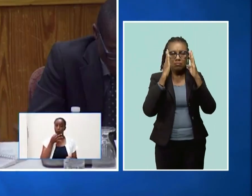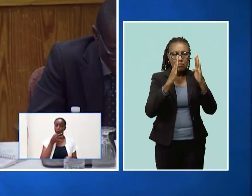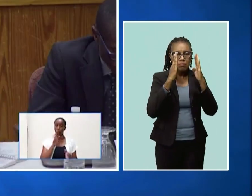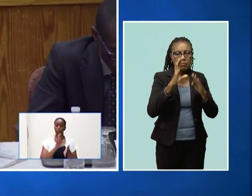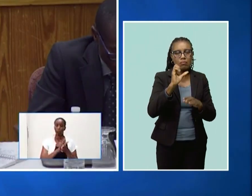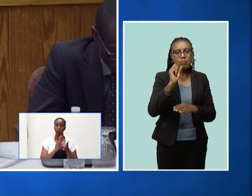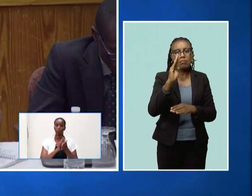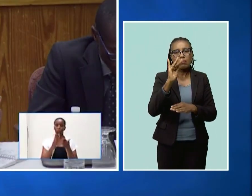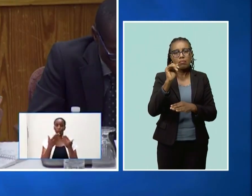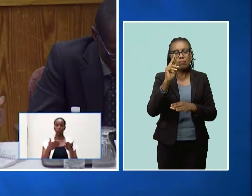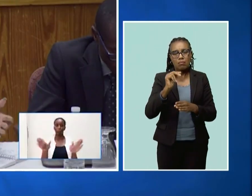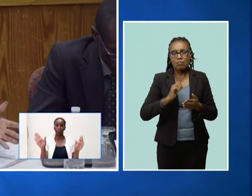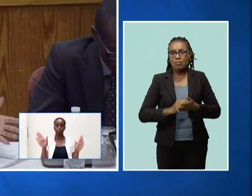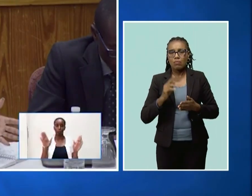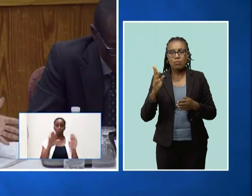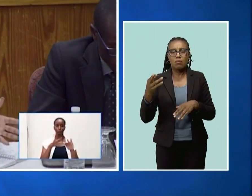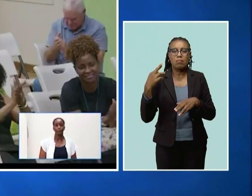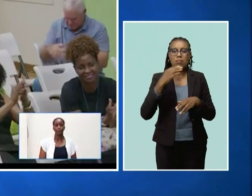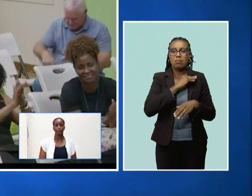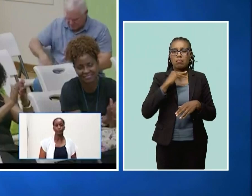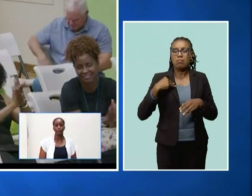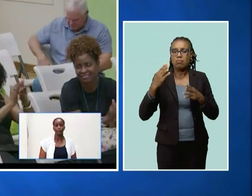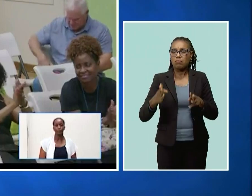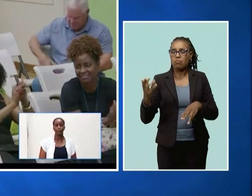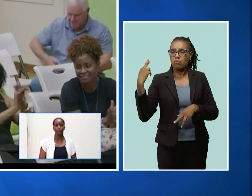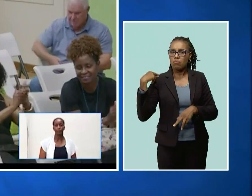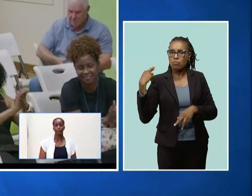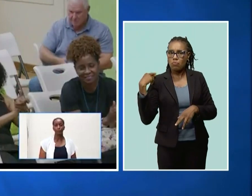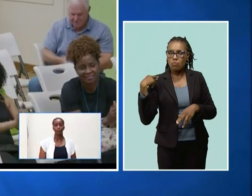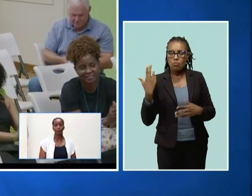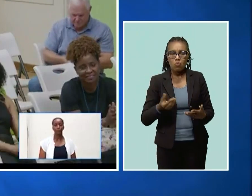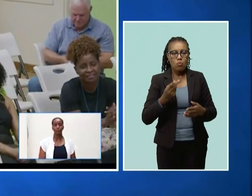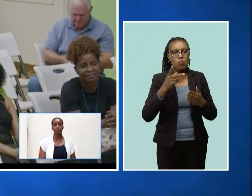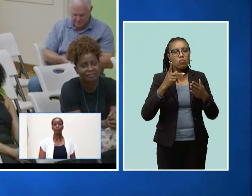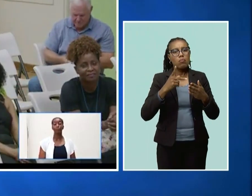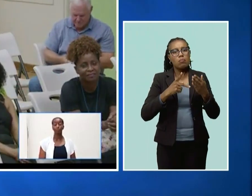Barbados, the role of ministers and their relationship with Parliament.